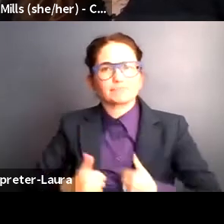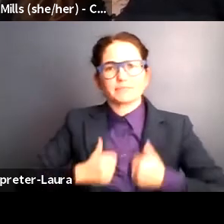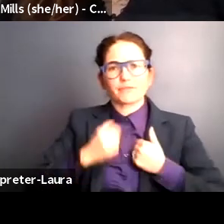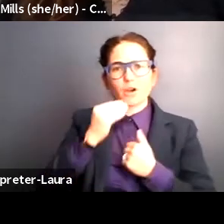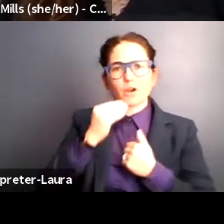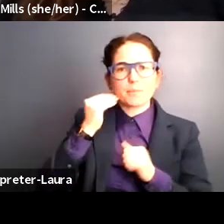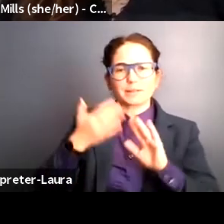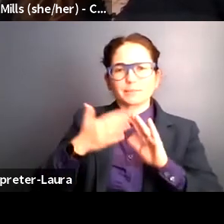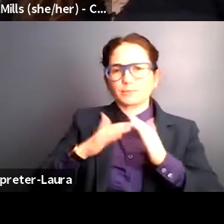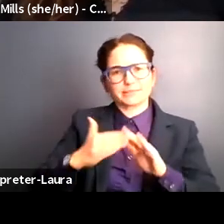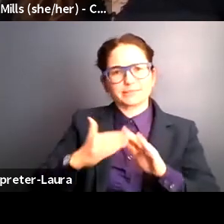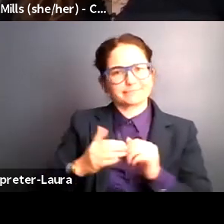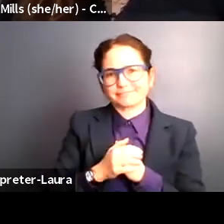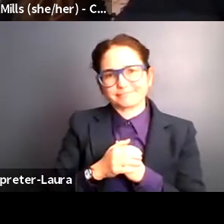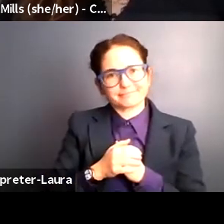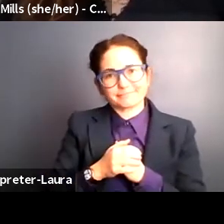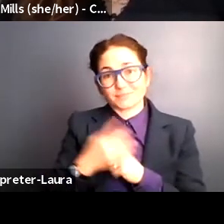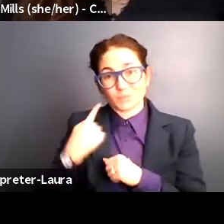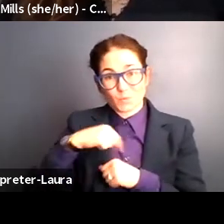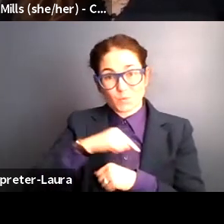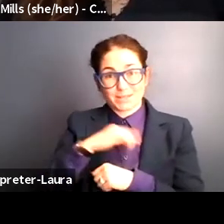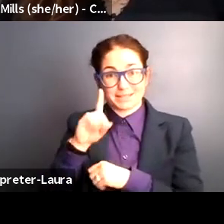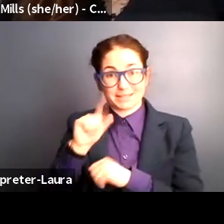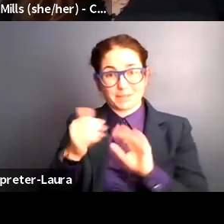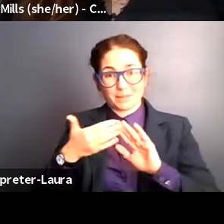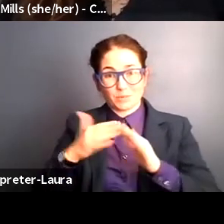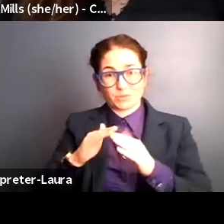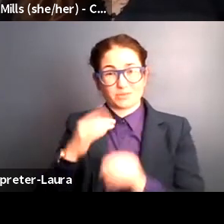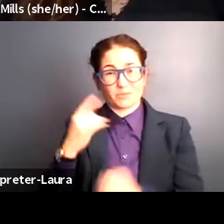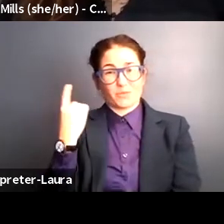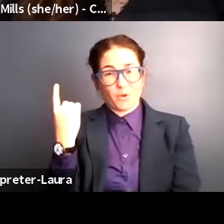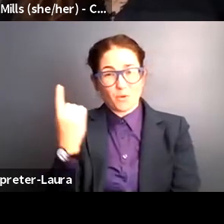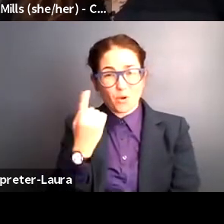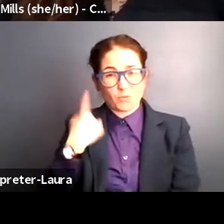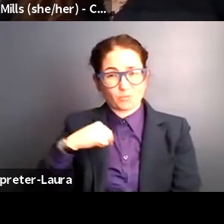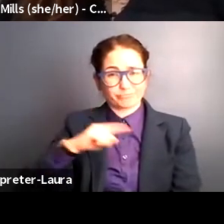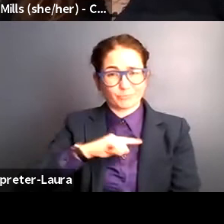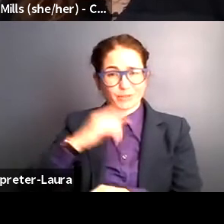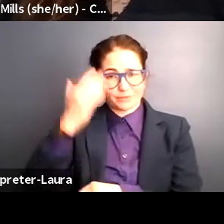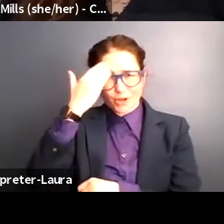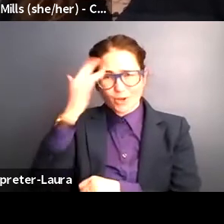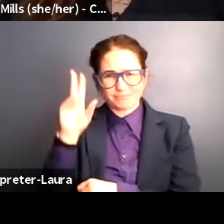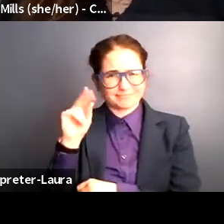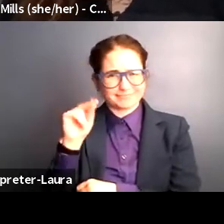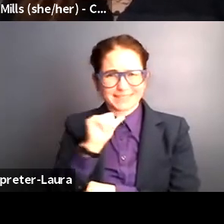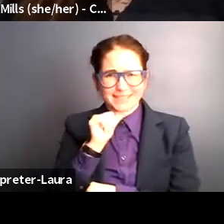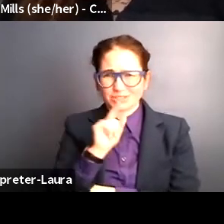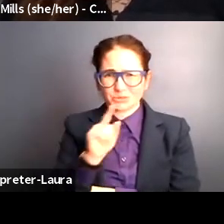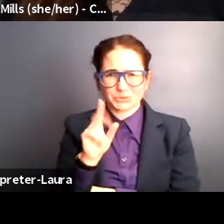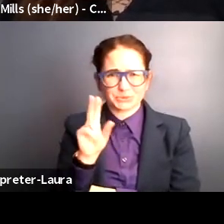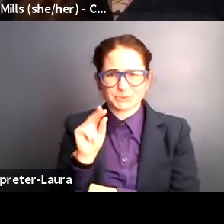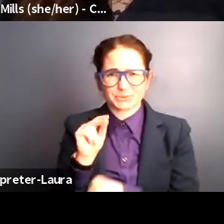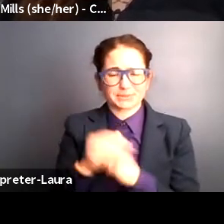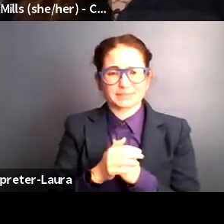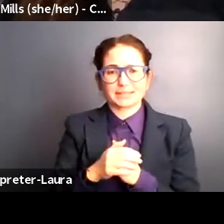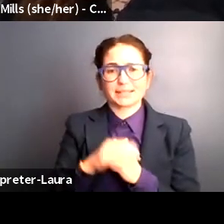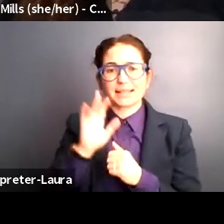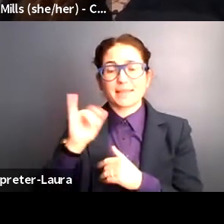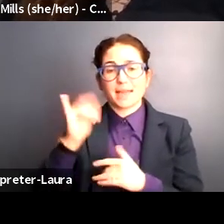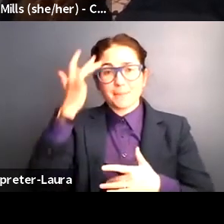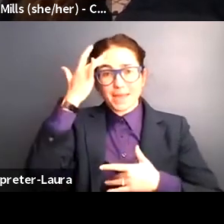communities. And we, the disability community, have always known that that is not the case. And the pandemic